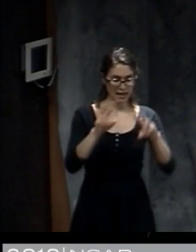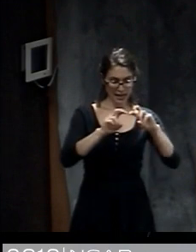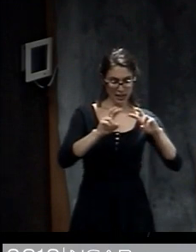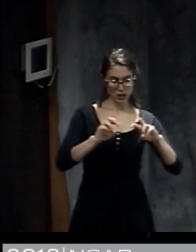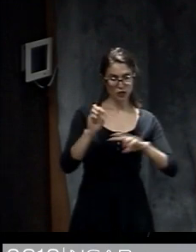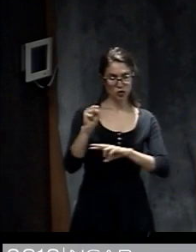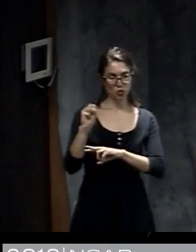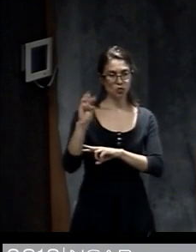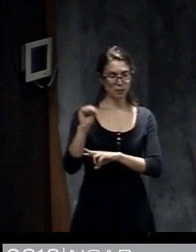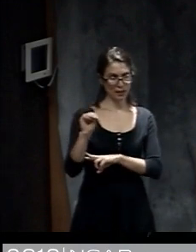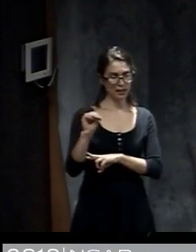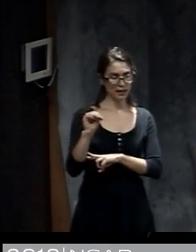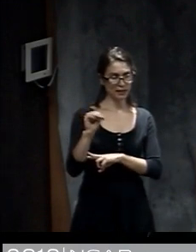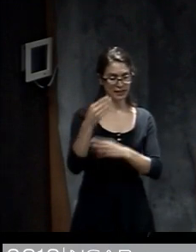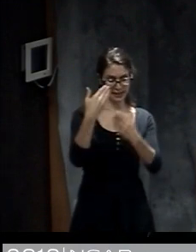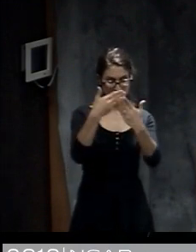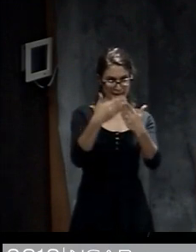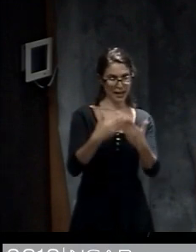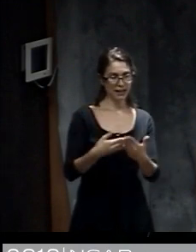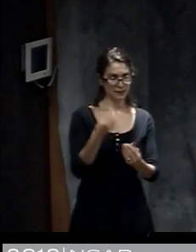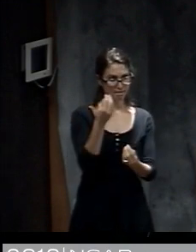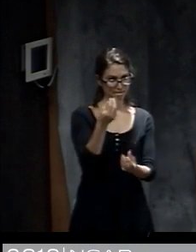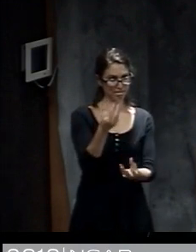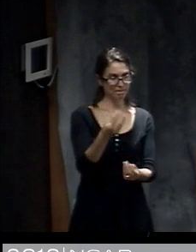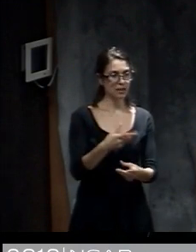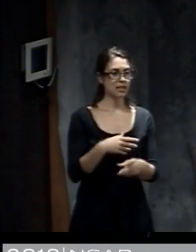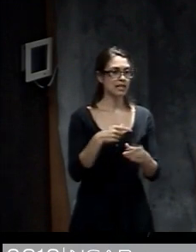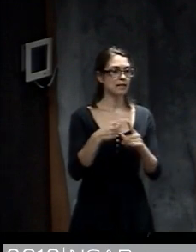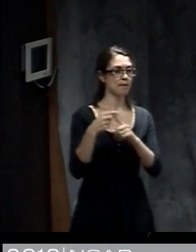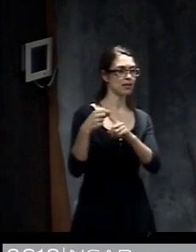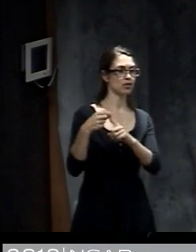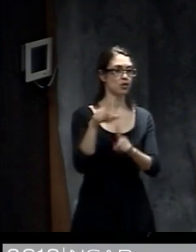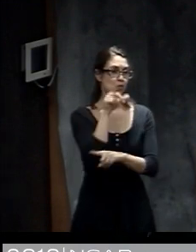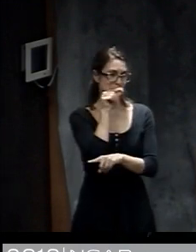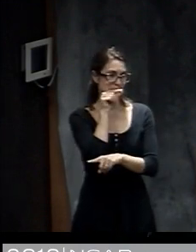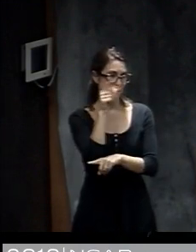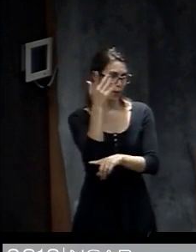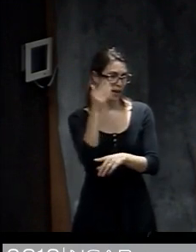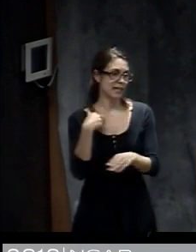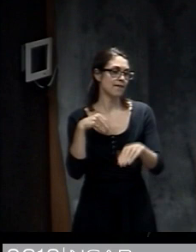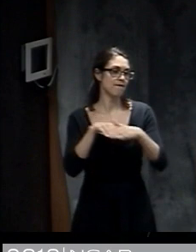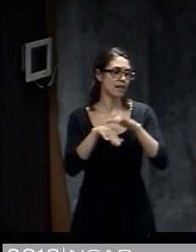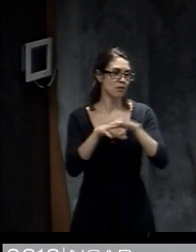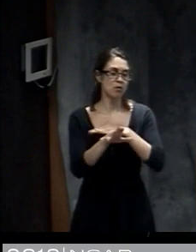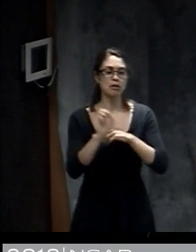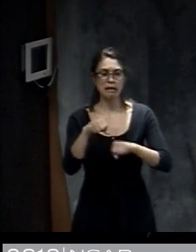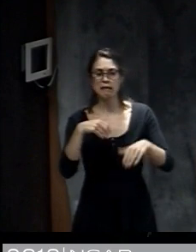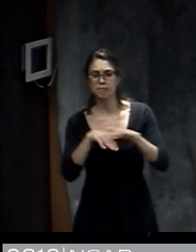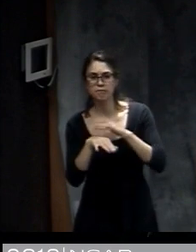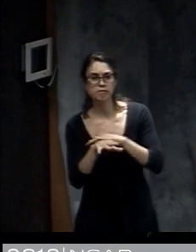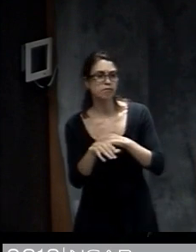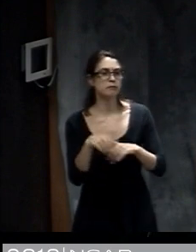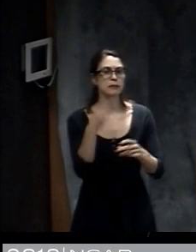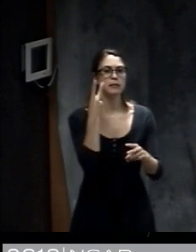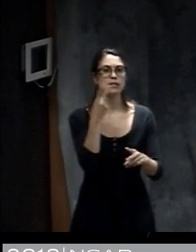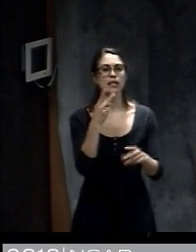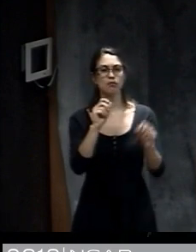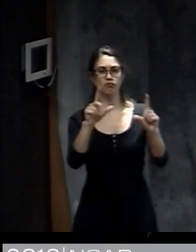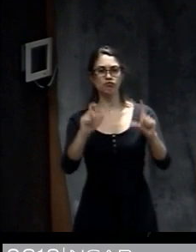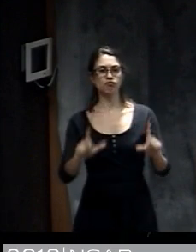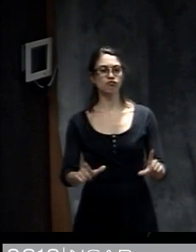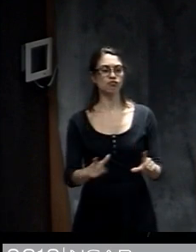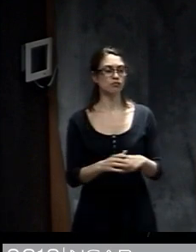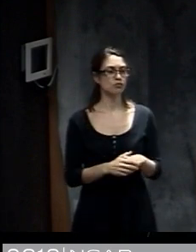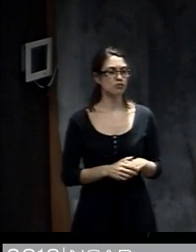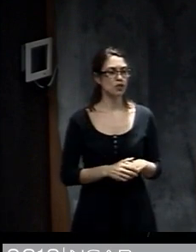particularly data on Twitter because that's publicly available unless people decide to make it private. So this graphic shows the number of hurricane keyword